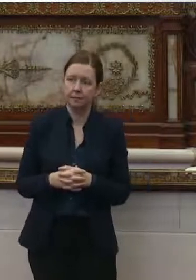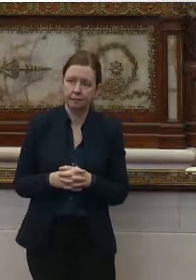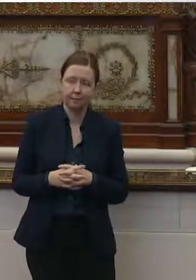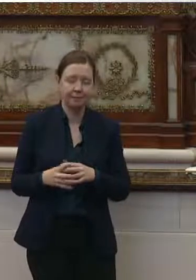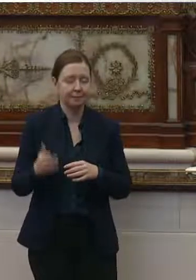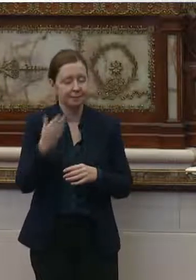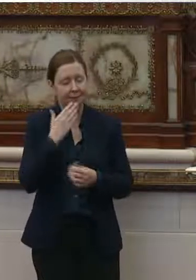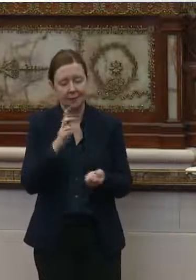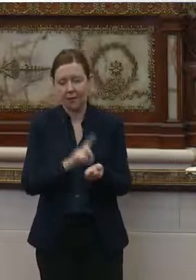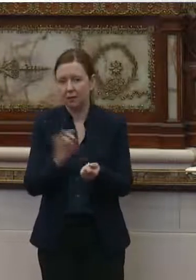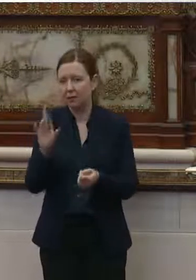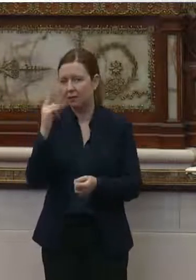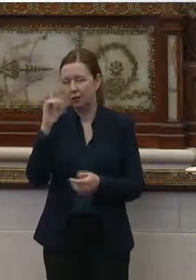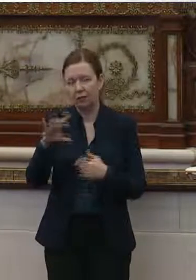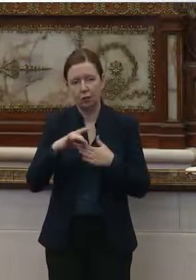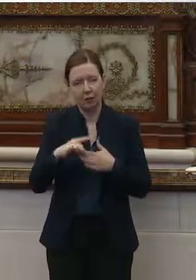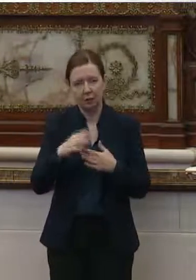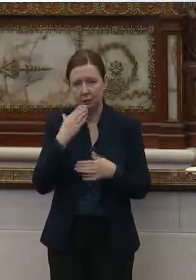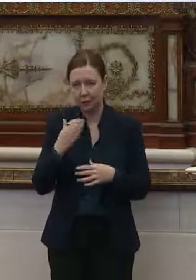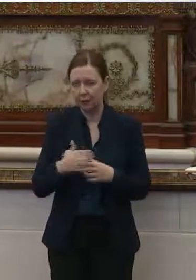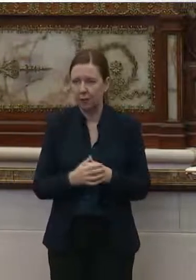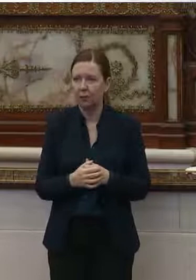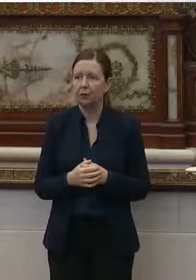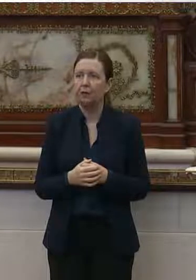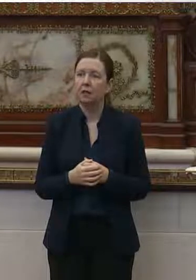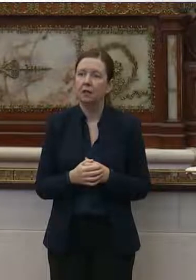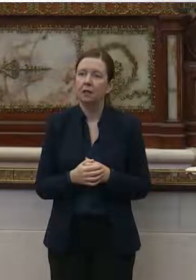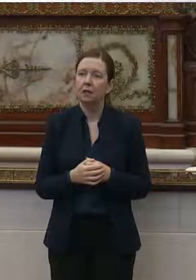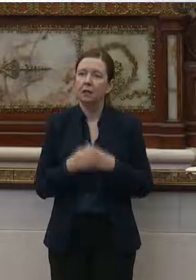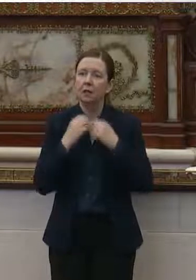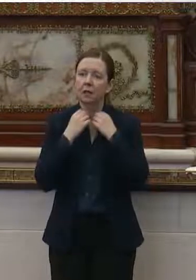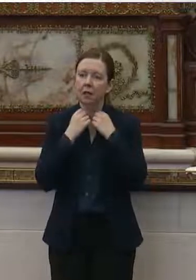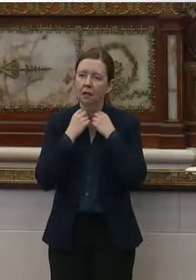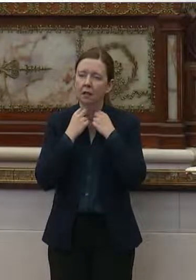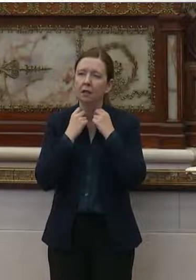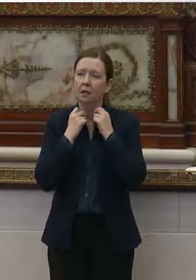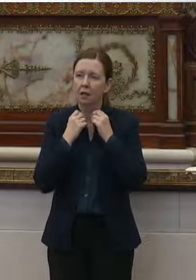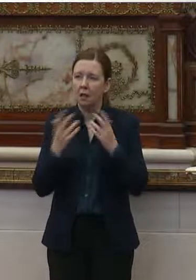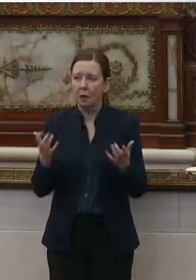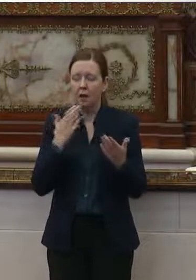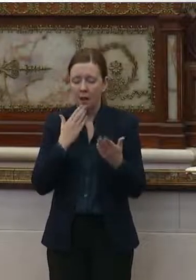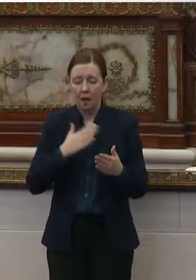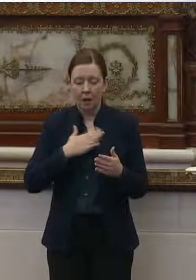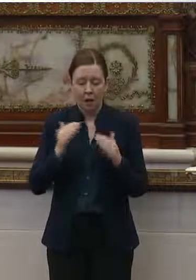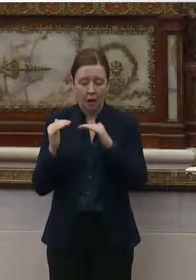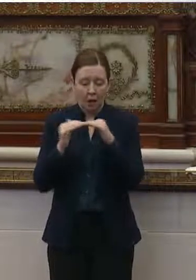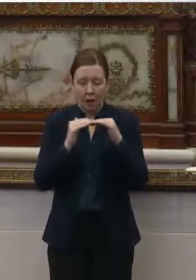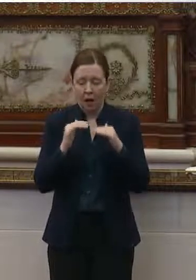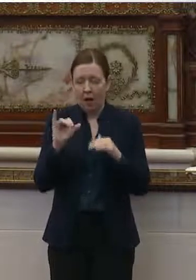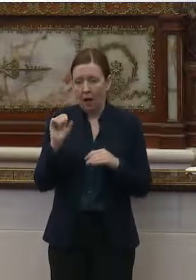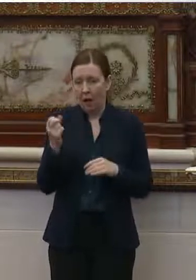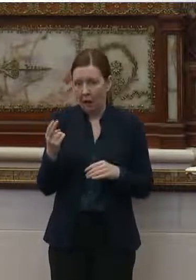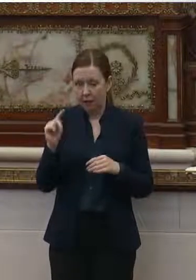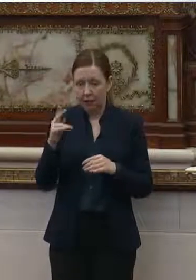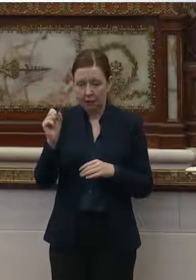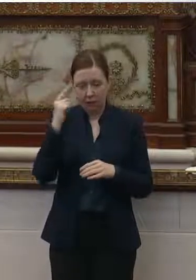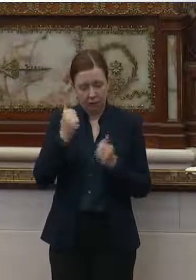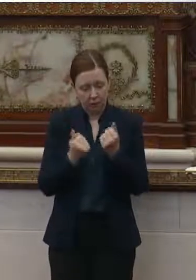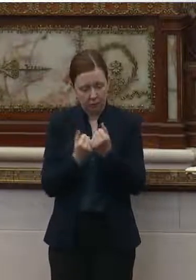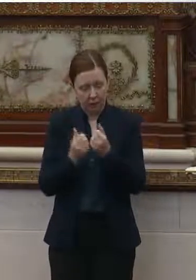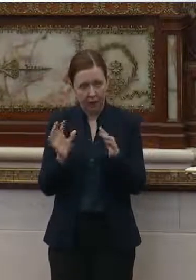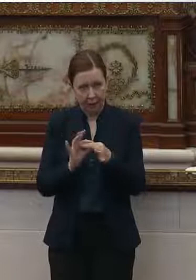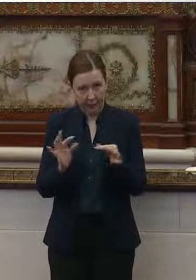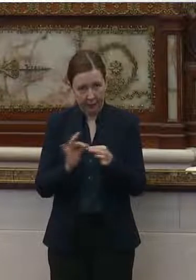Farley, thank you for the leadership, um, on this issue. I want to thank my colleague, councilman Isaiah Thomas for holding this hearing.